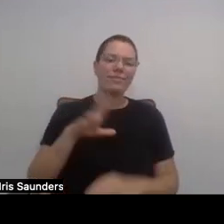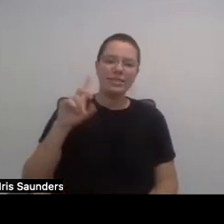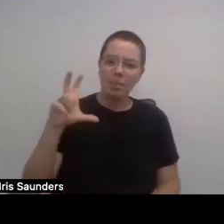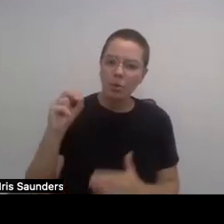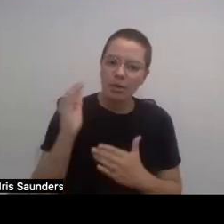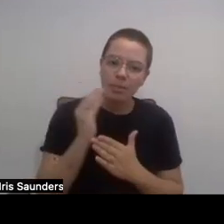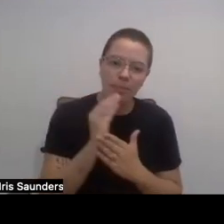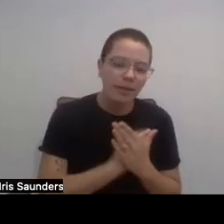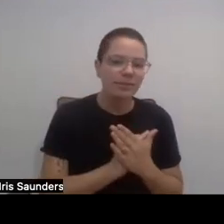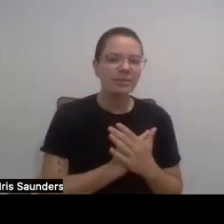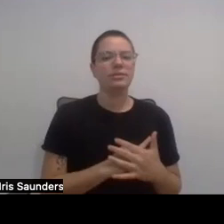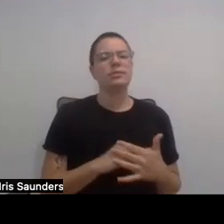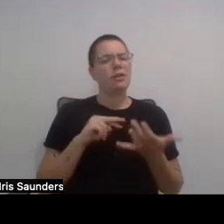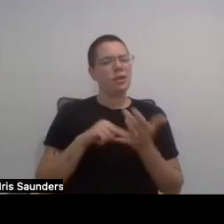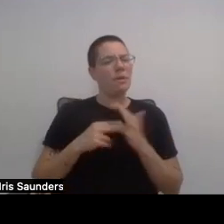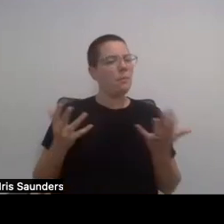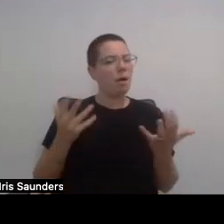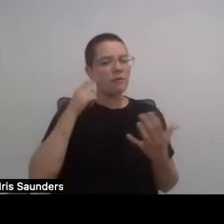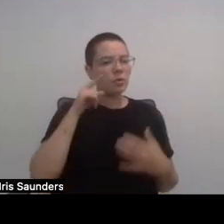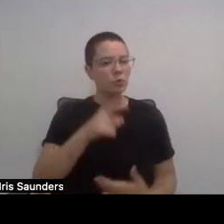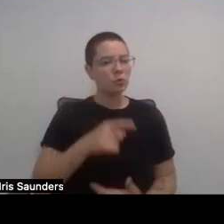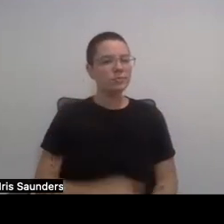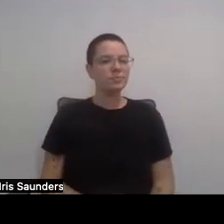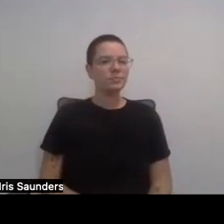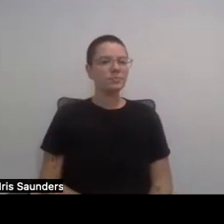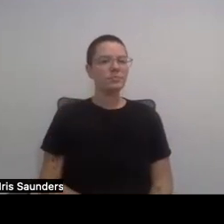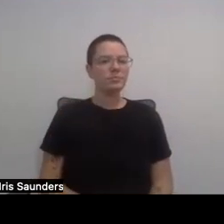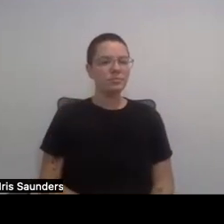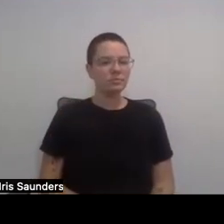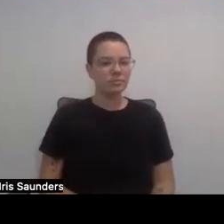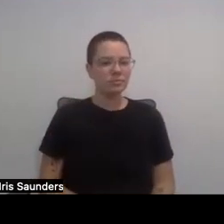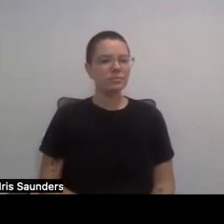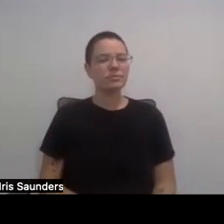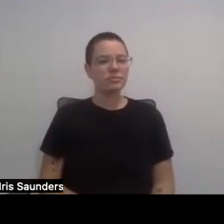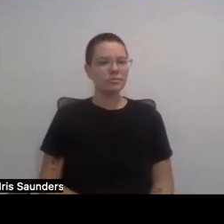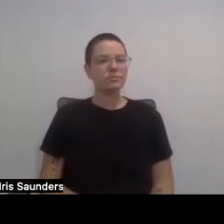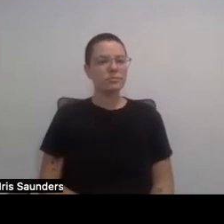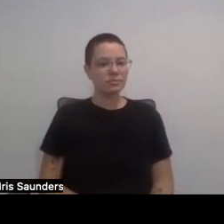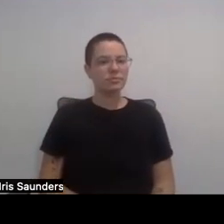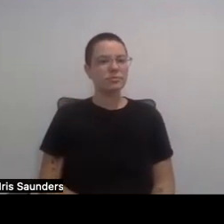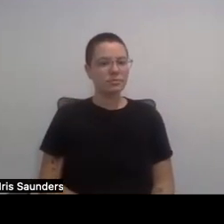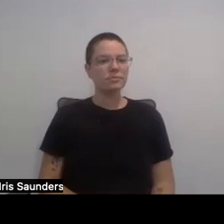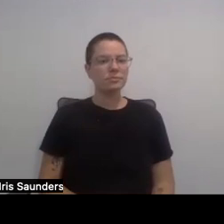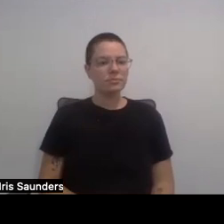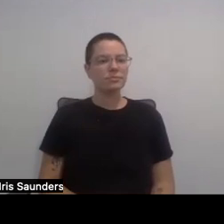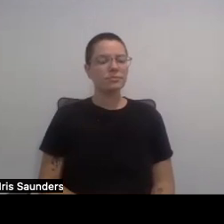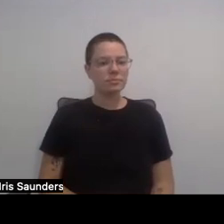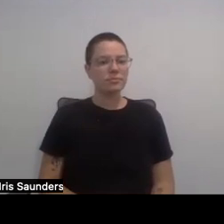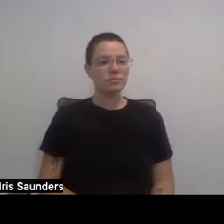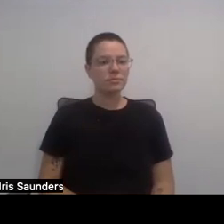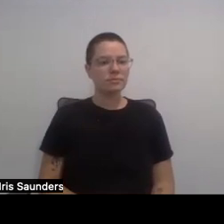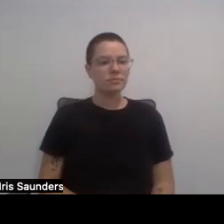How, what does that all mean to you? Yeah, well, so representation is